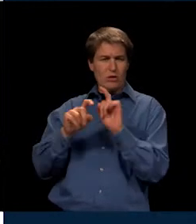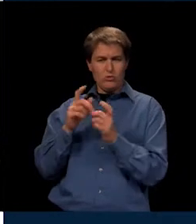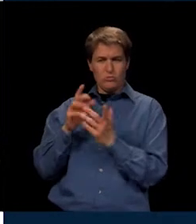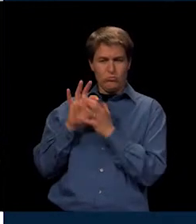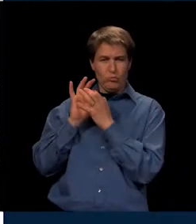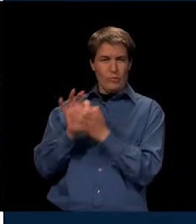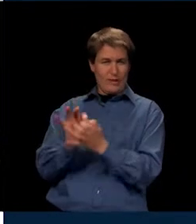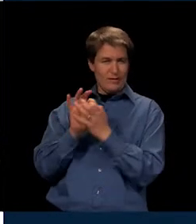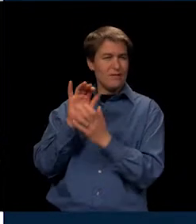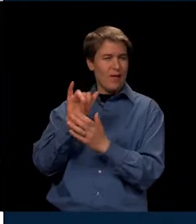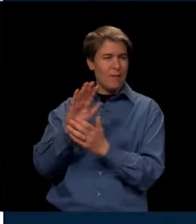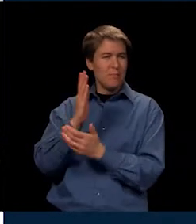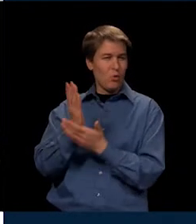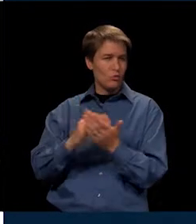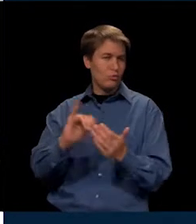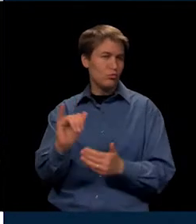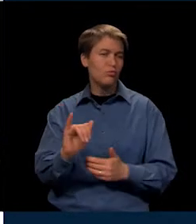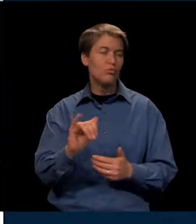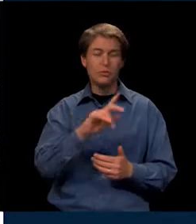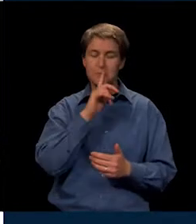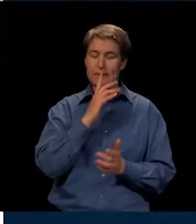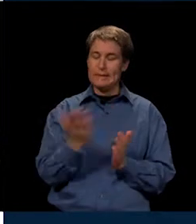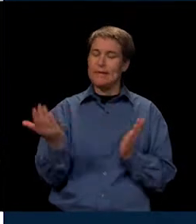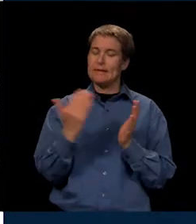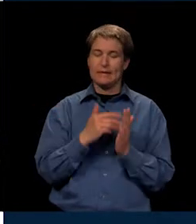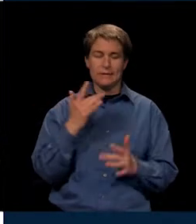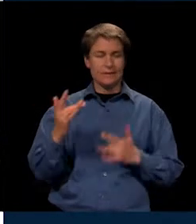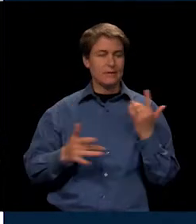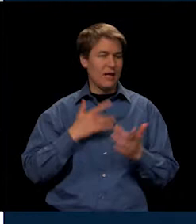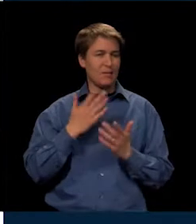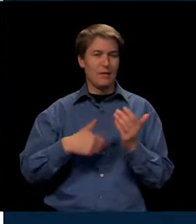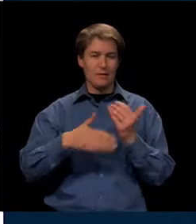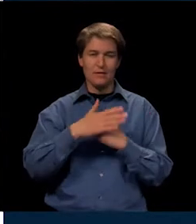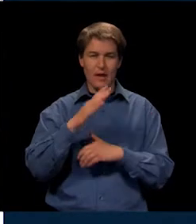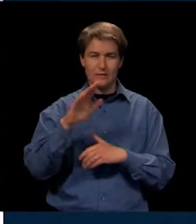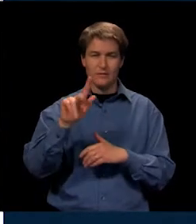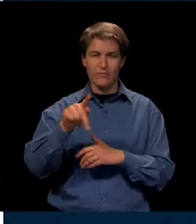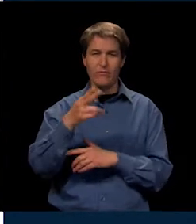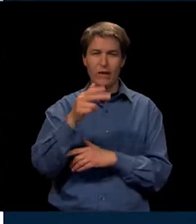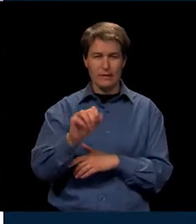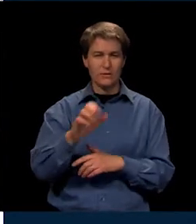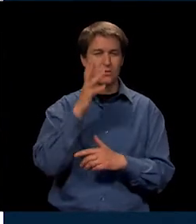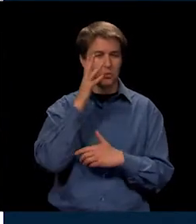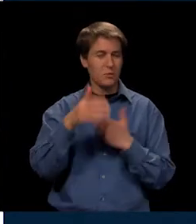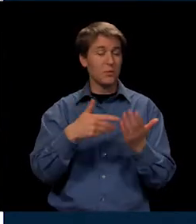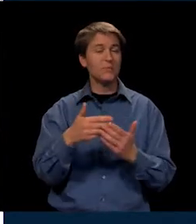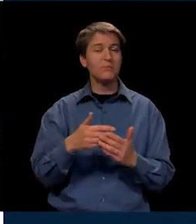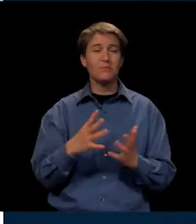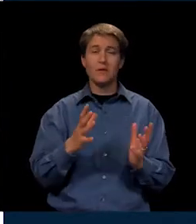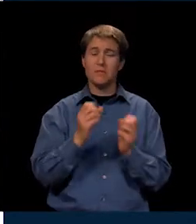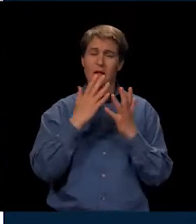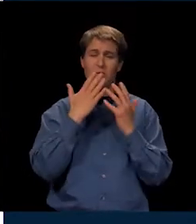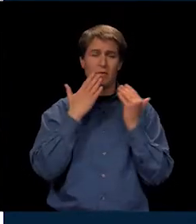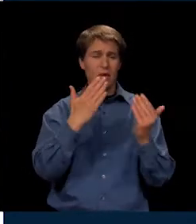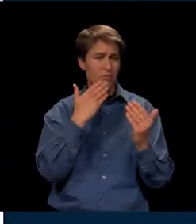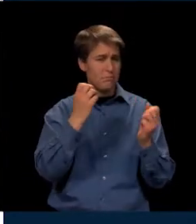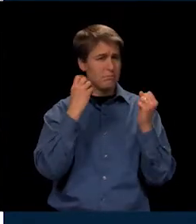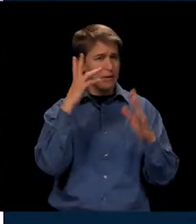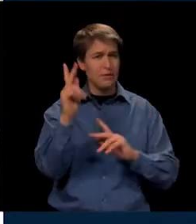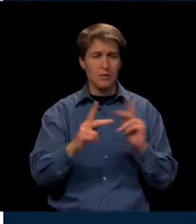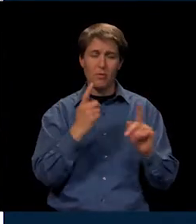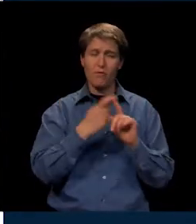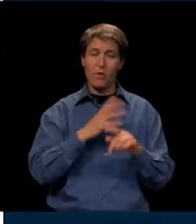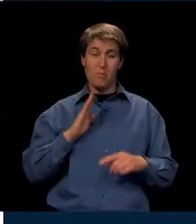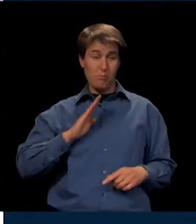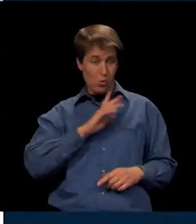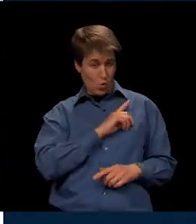to that piece as well. So, again, very excited about the next phase that we'll be going through. A lot of thank you to lots of people from the board